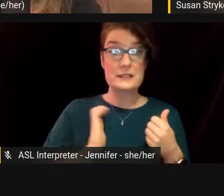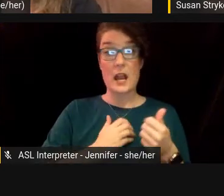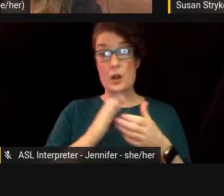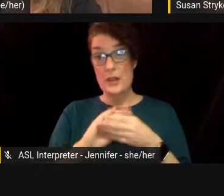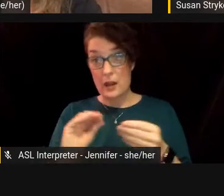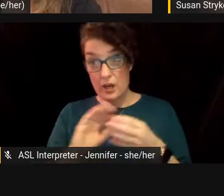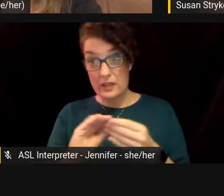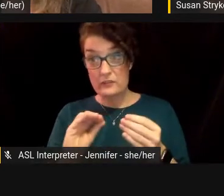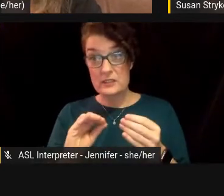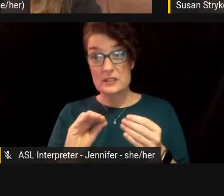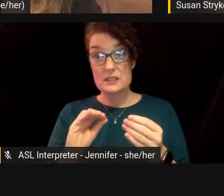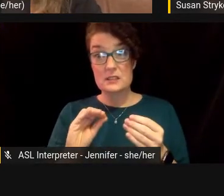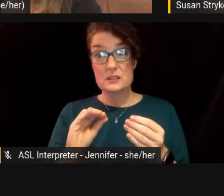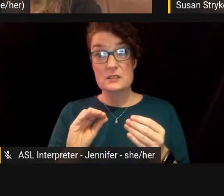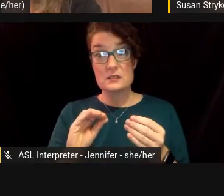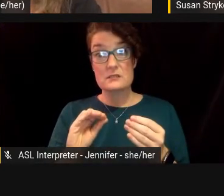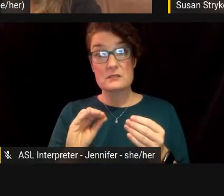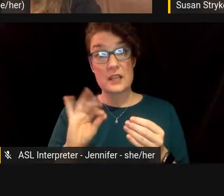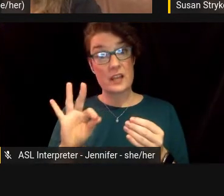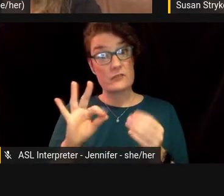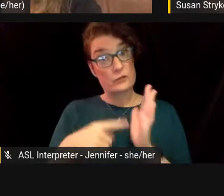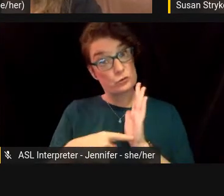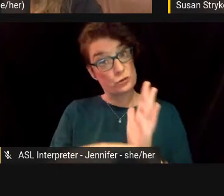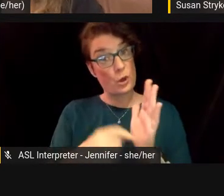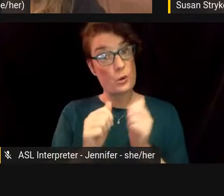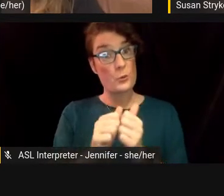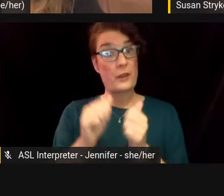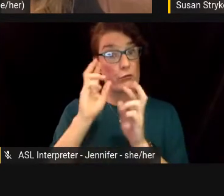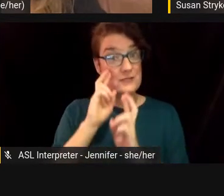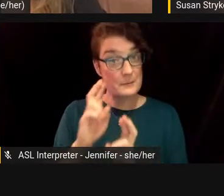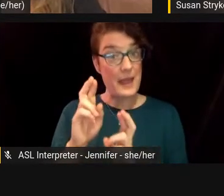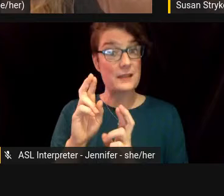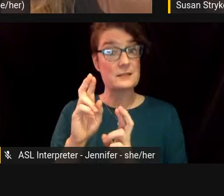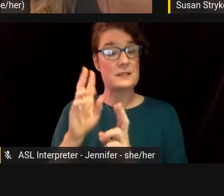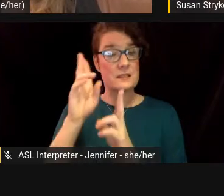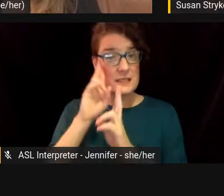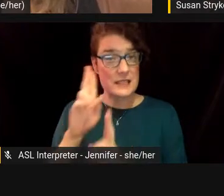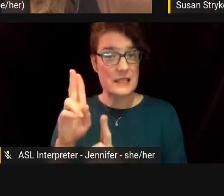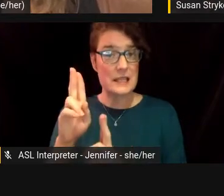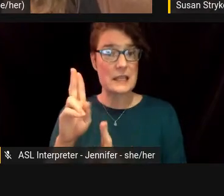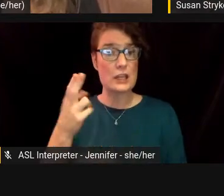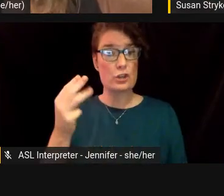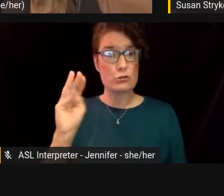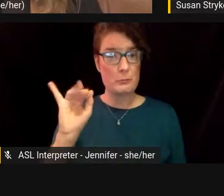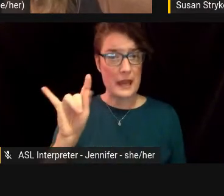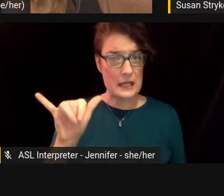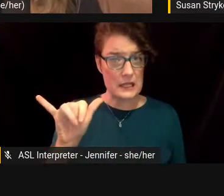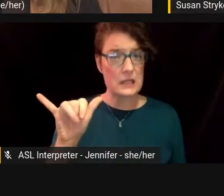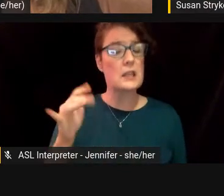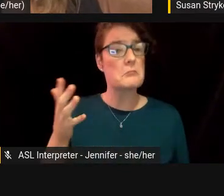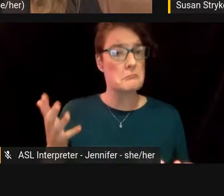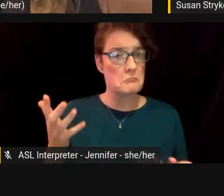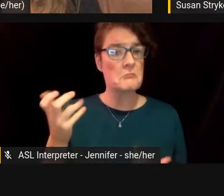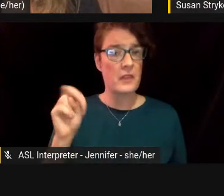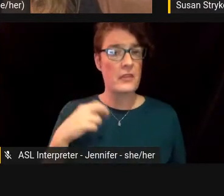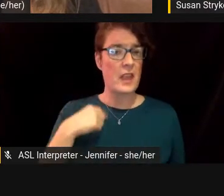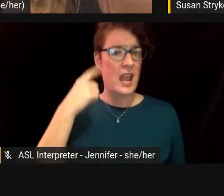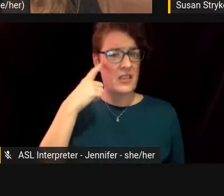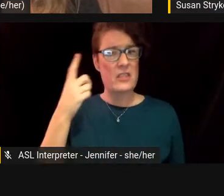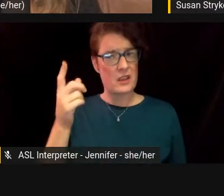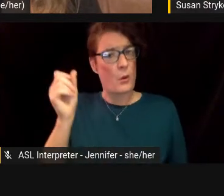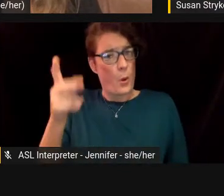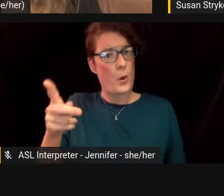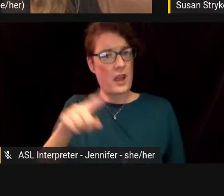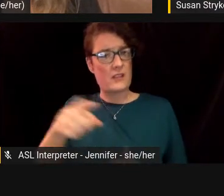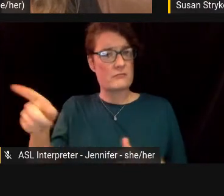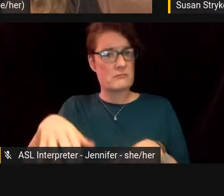with respect and humanity and dignity, I think people can tell our stories, but